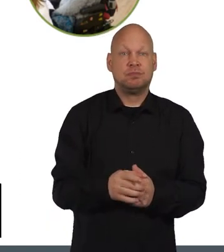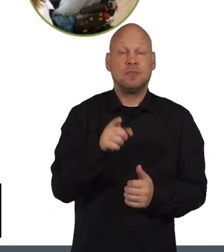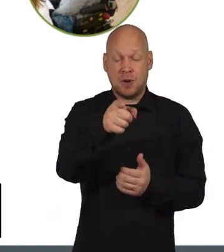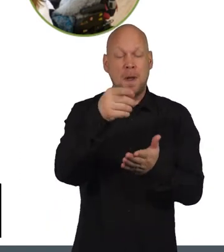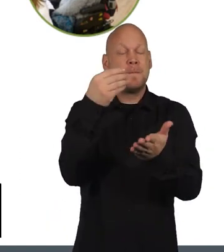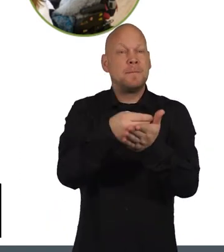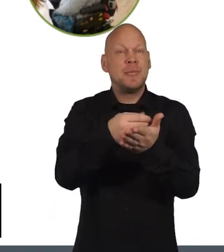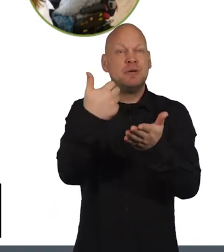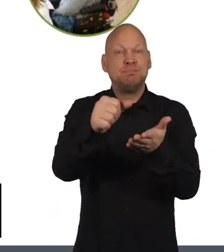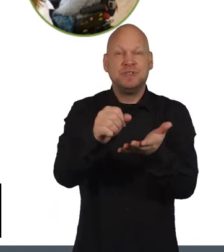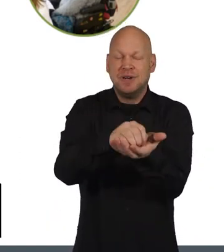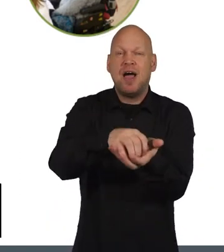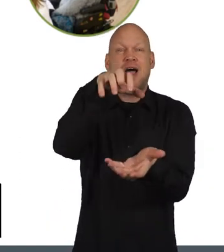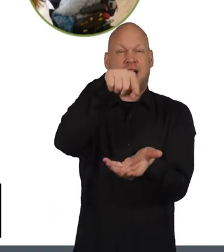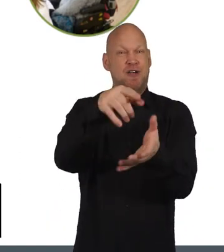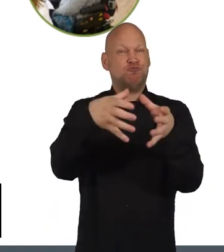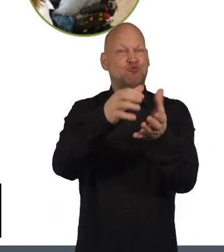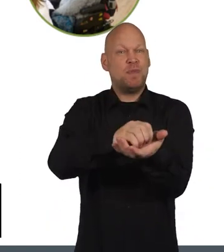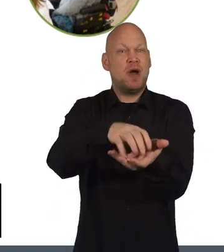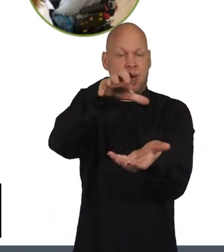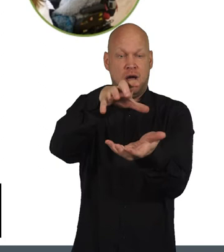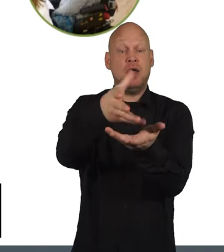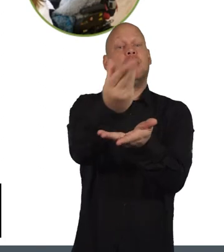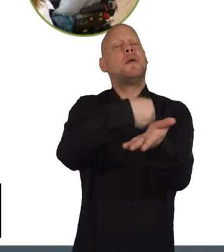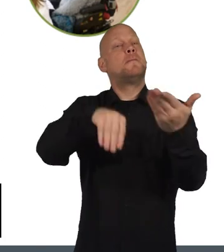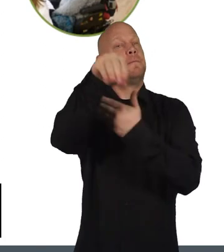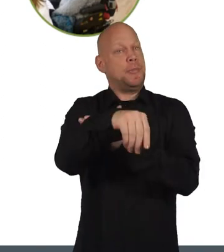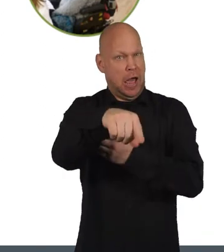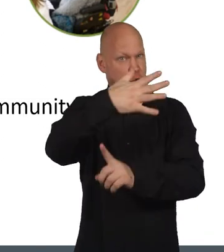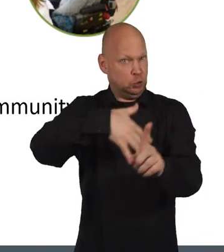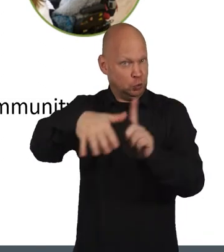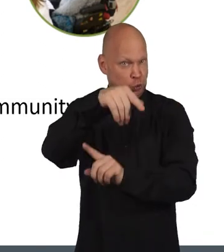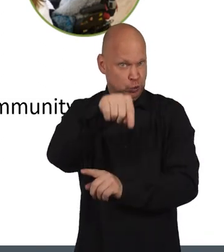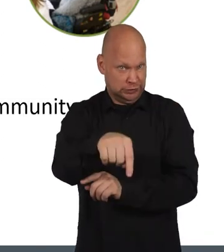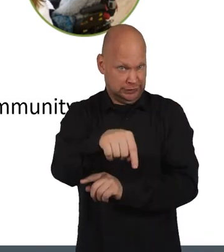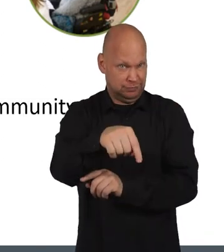Any money your group makes must be put back into the community.